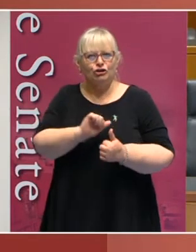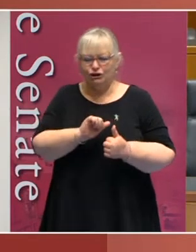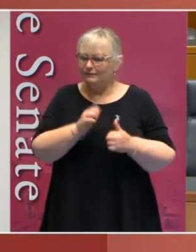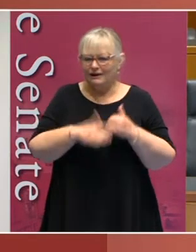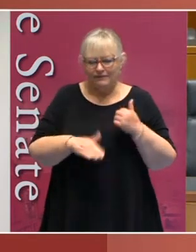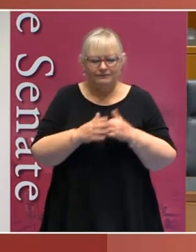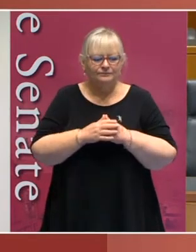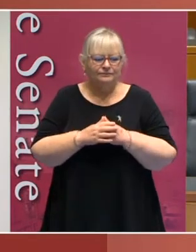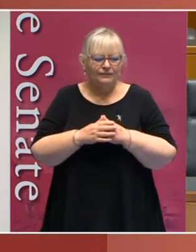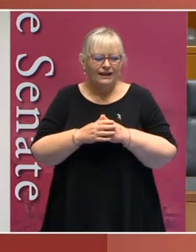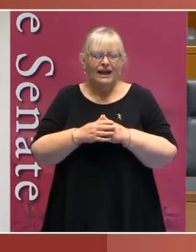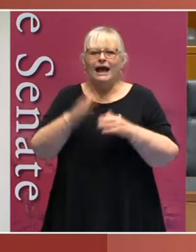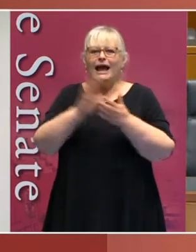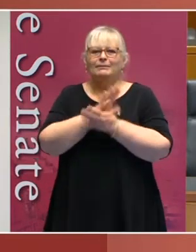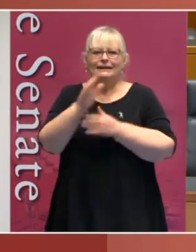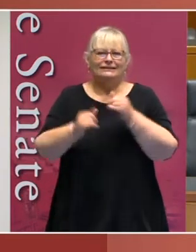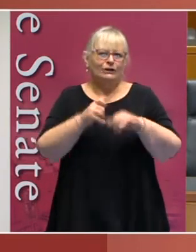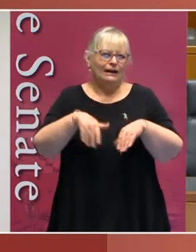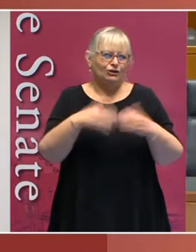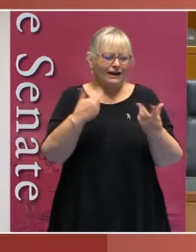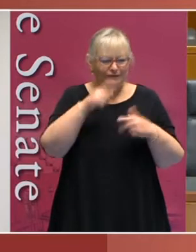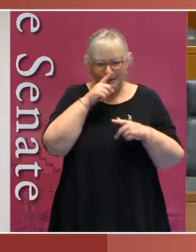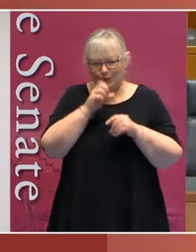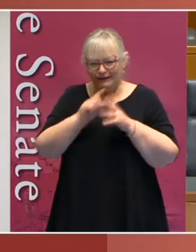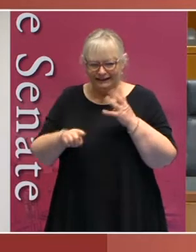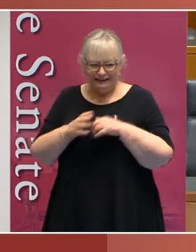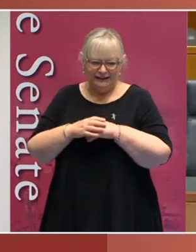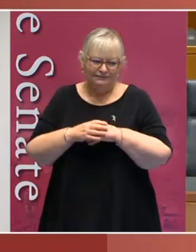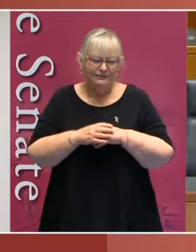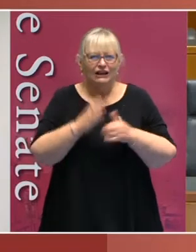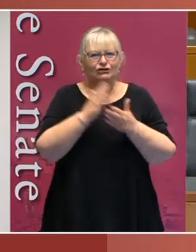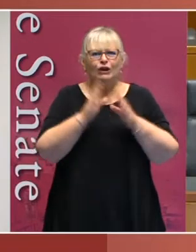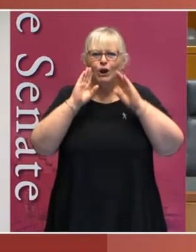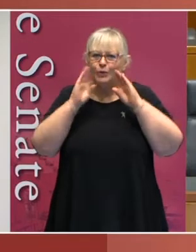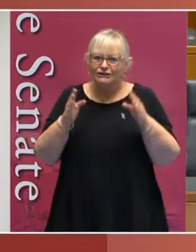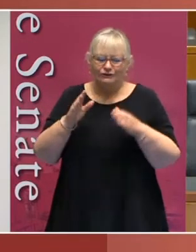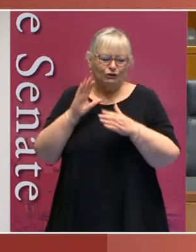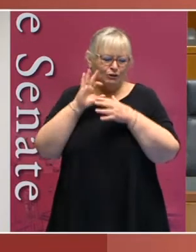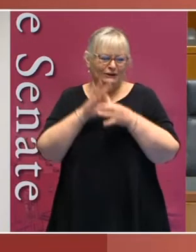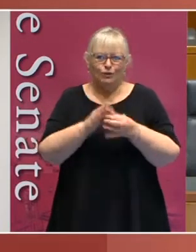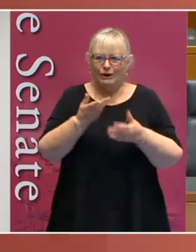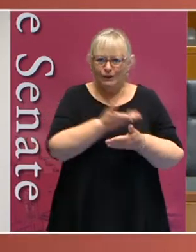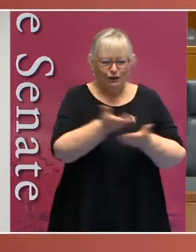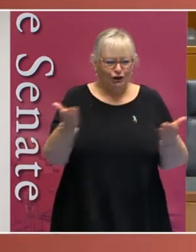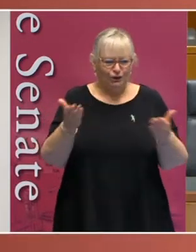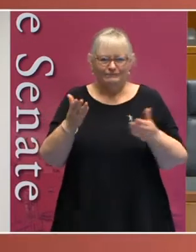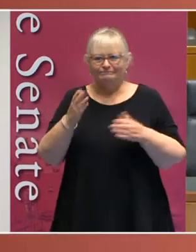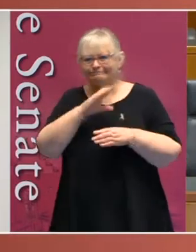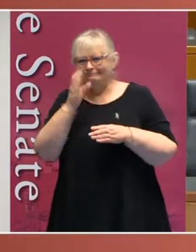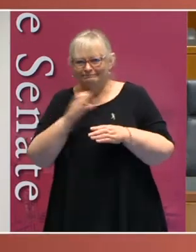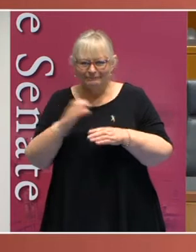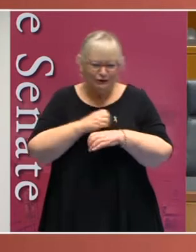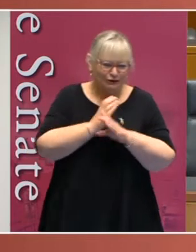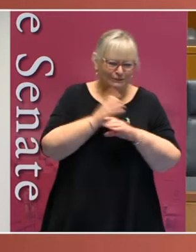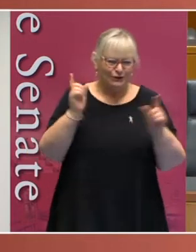Happy International Day of Persons with Disabilities. It is wonderful to be joining everybody virtually today and I want to